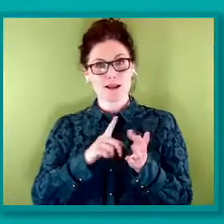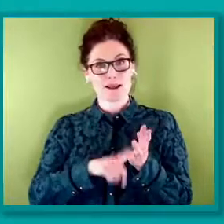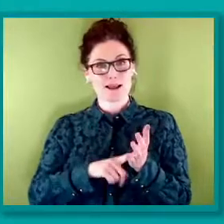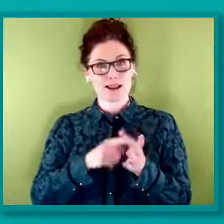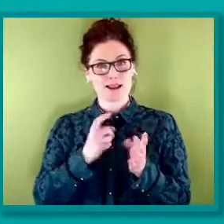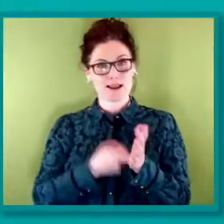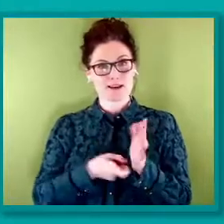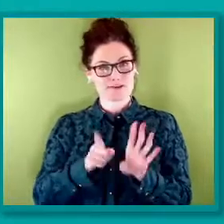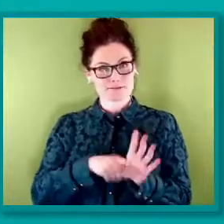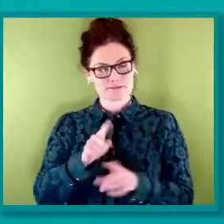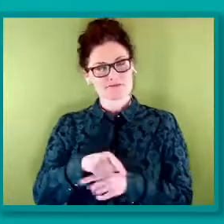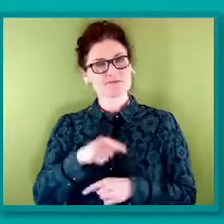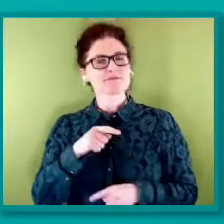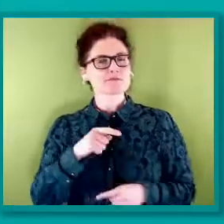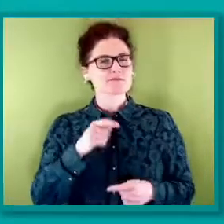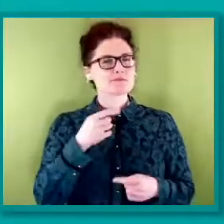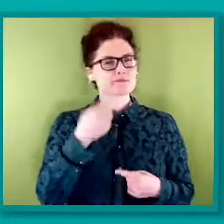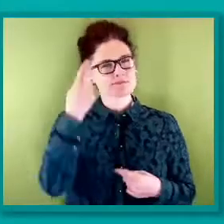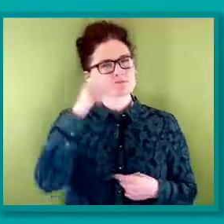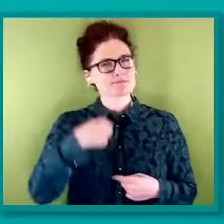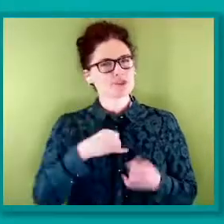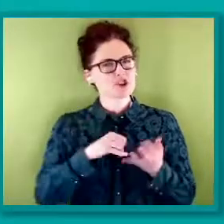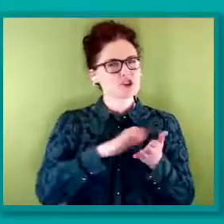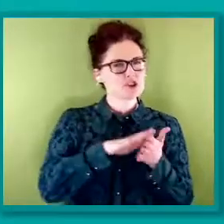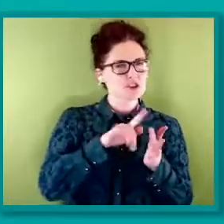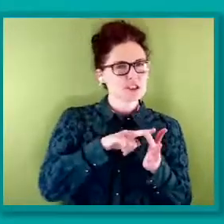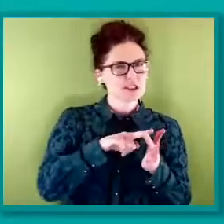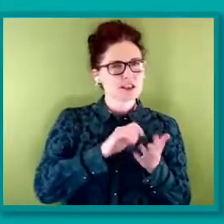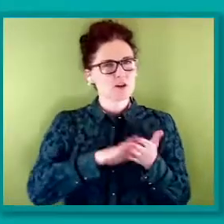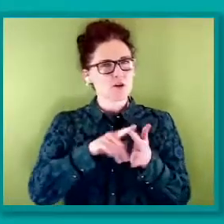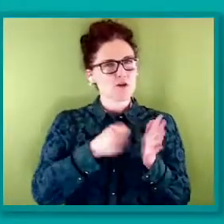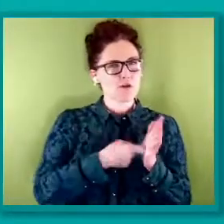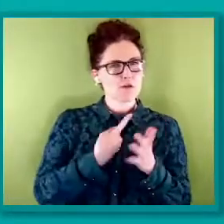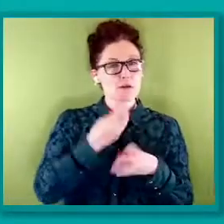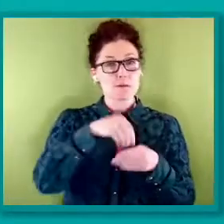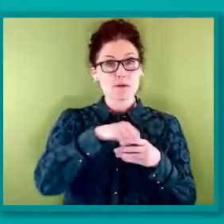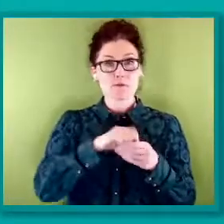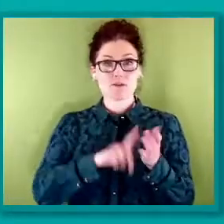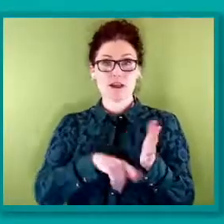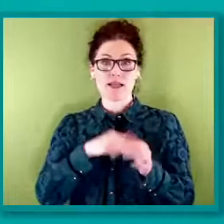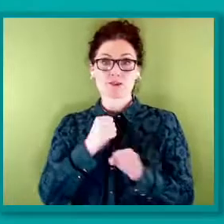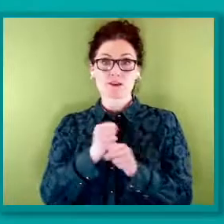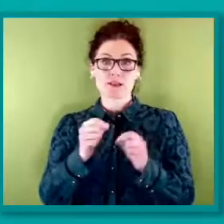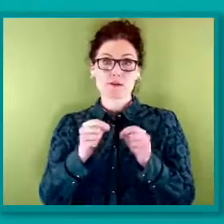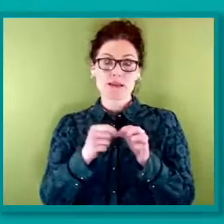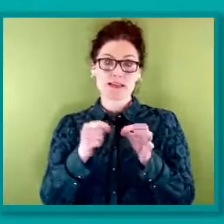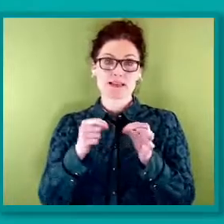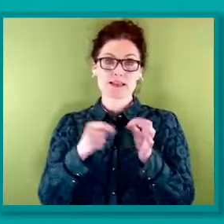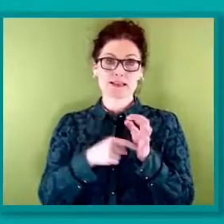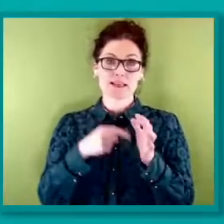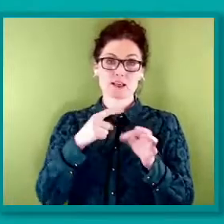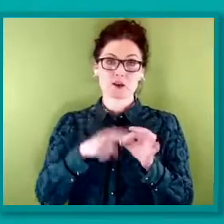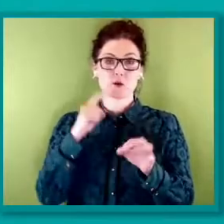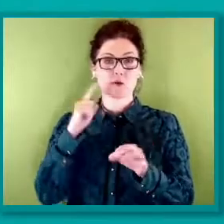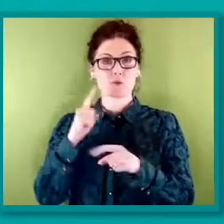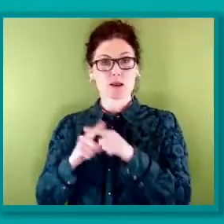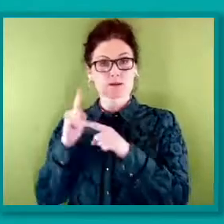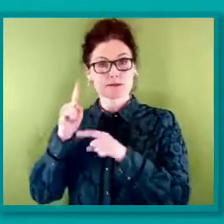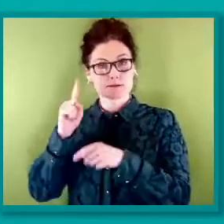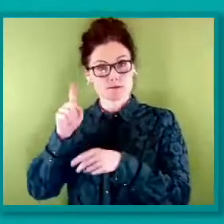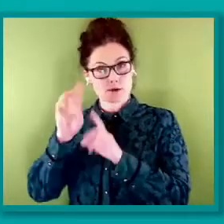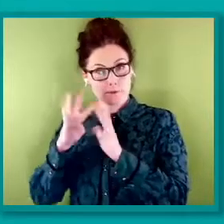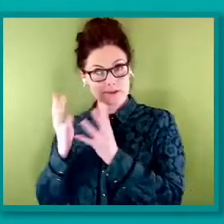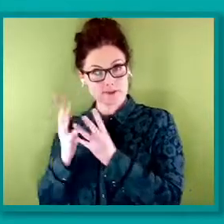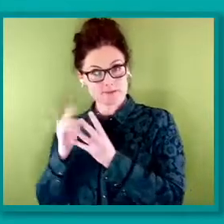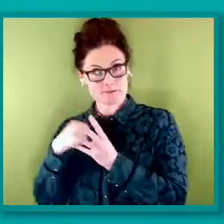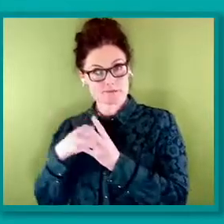a member of the TUC LGBT plus committee and I'm a prospect union member. Before I read the committee's statement on supporting non